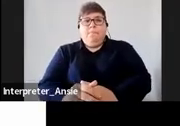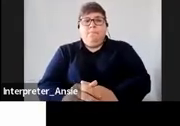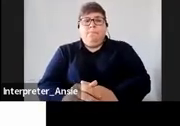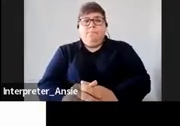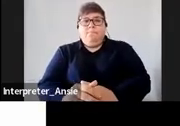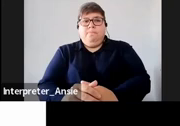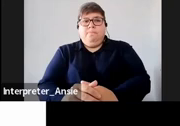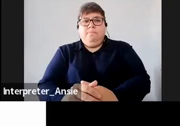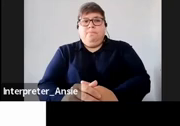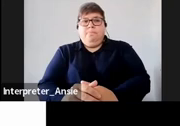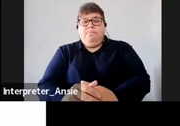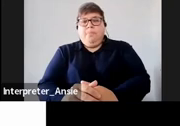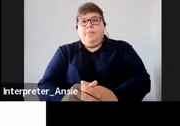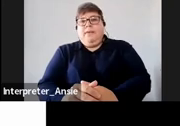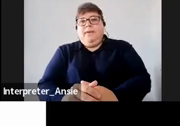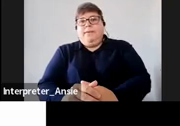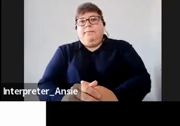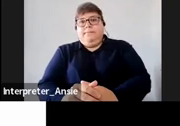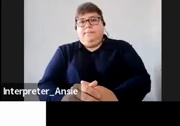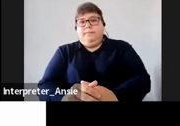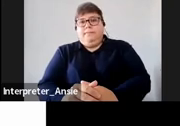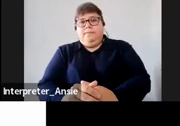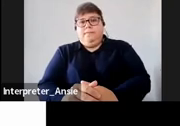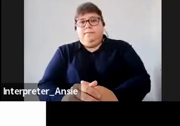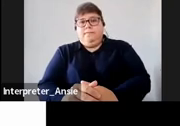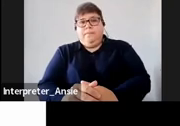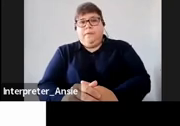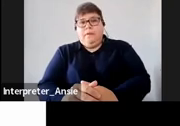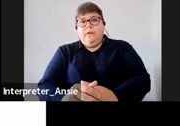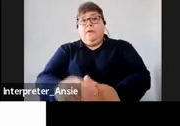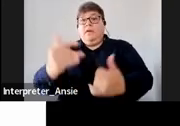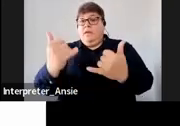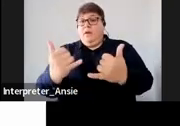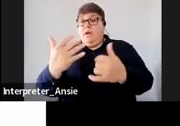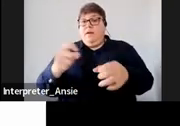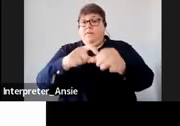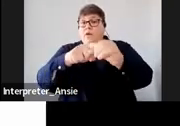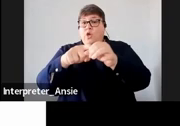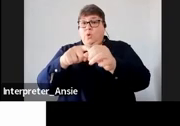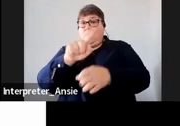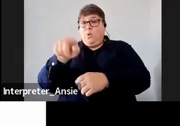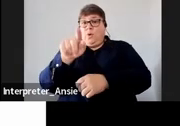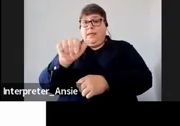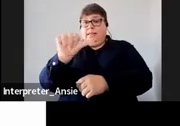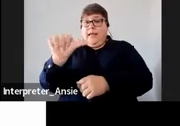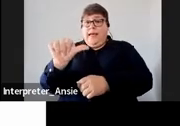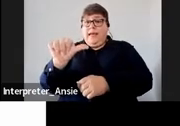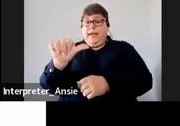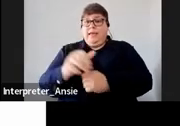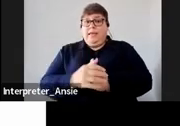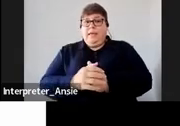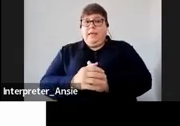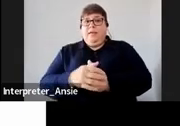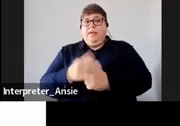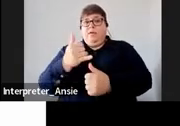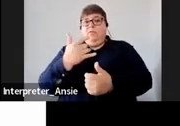I suppose because we've got a Q&A block where you able to ask these questions you'll continue to